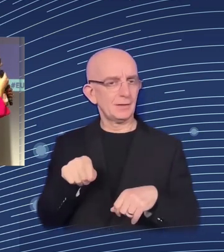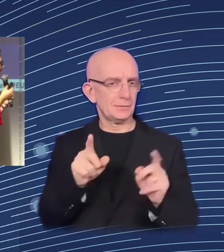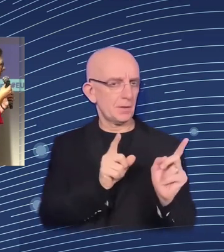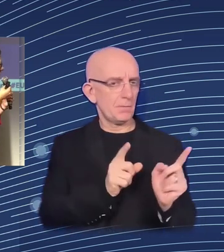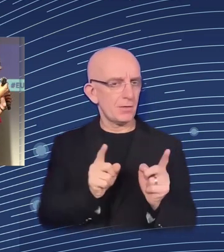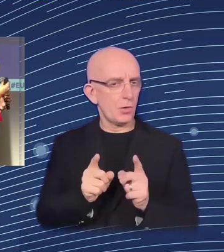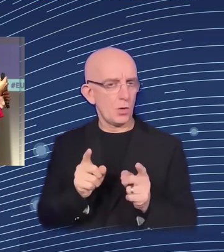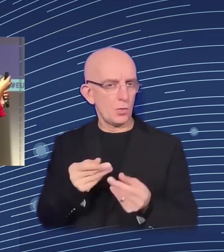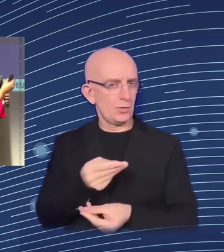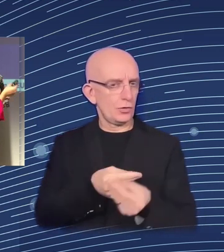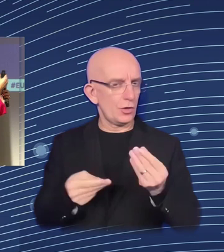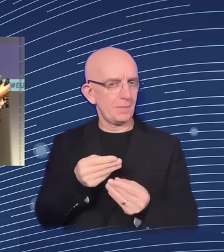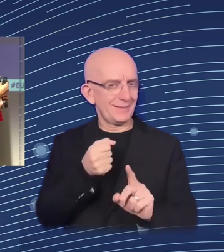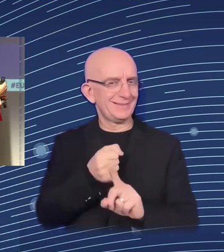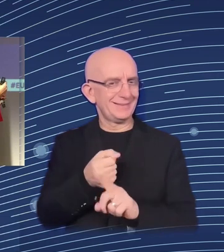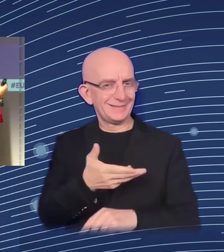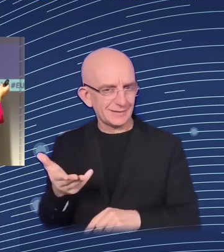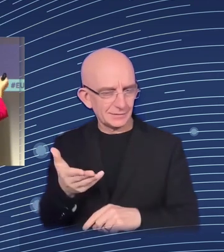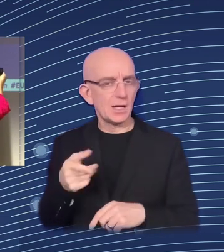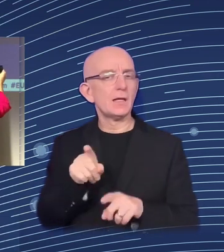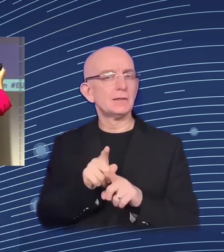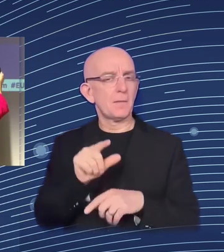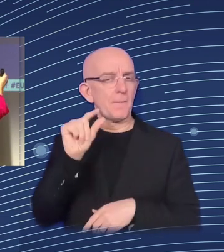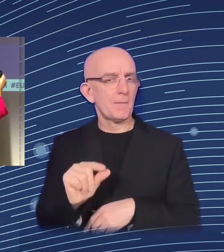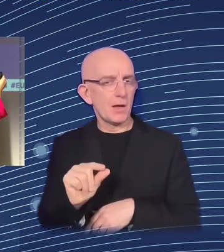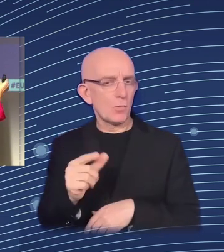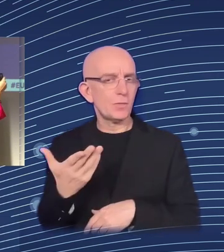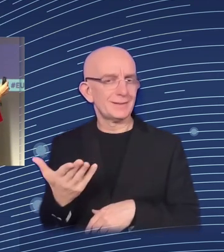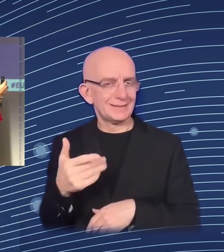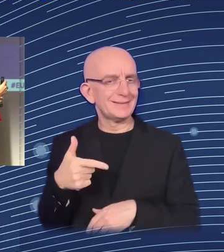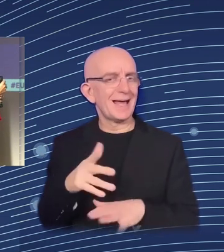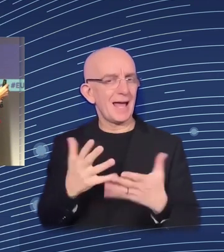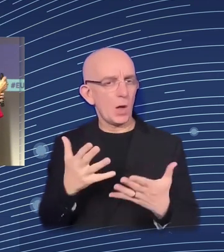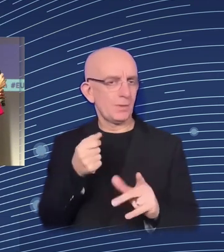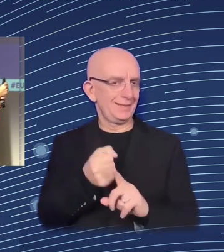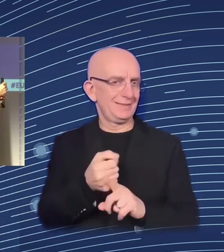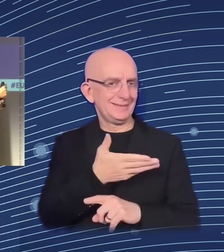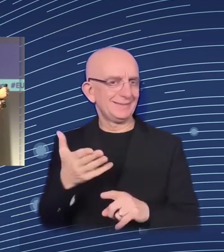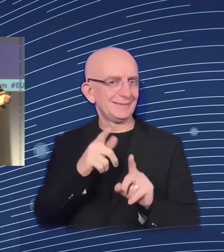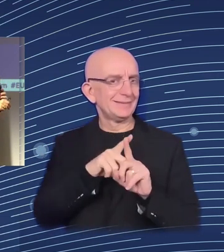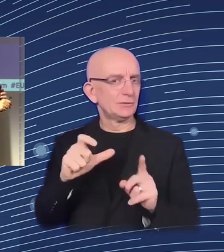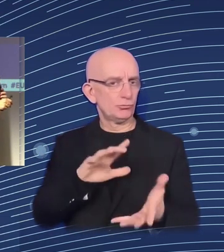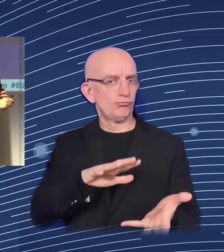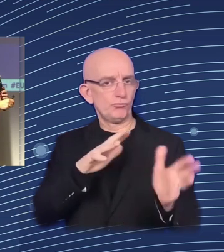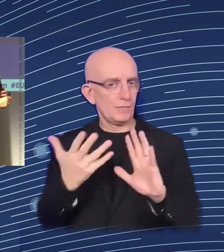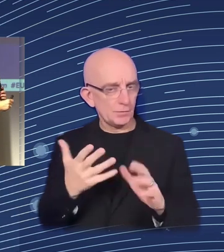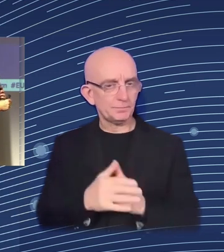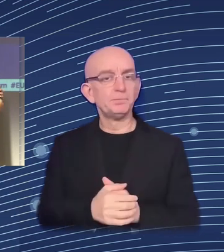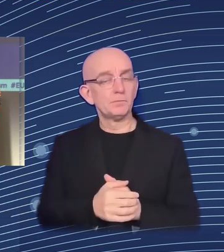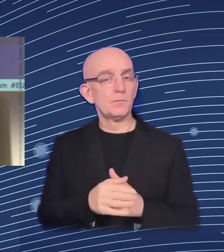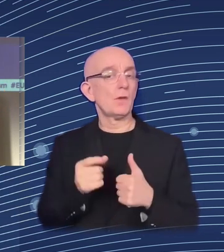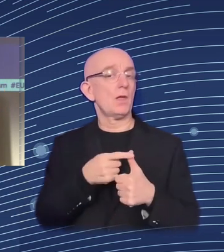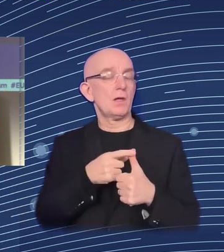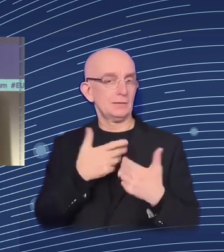kind of indicators are actually telling us what kind of transformation is relevant in order to measure the